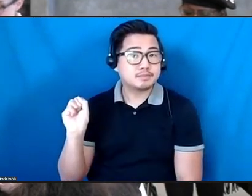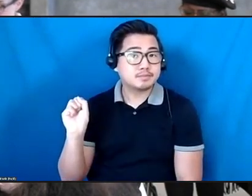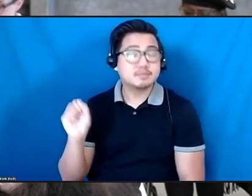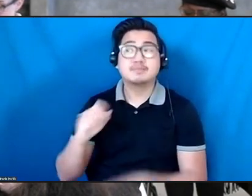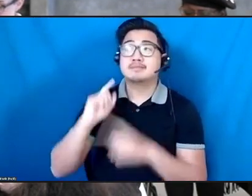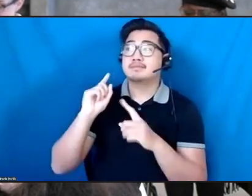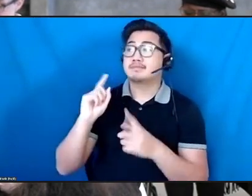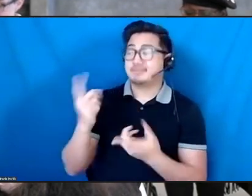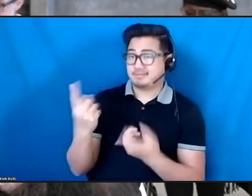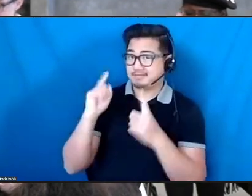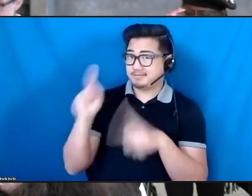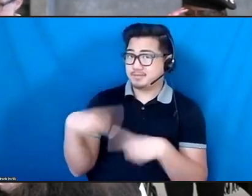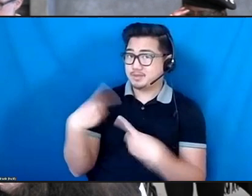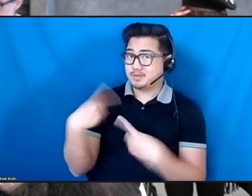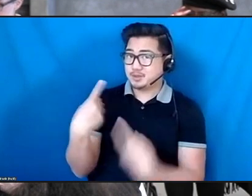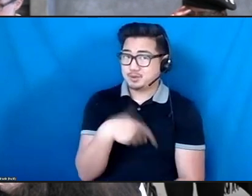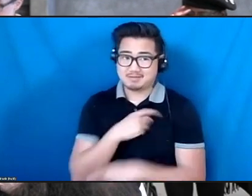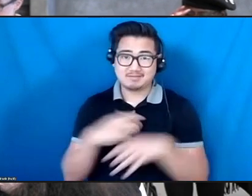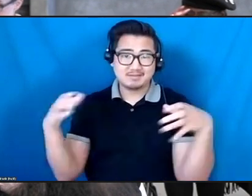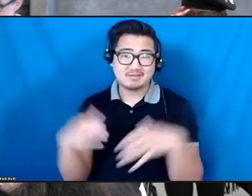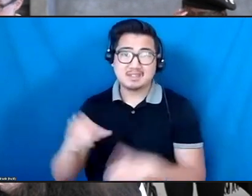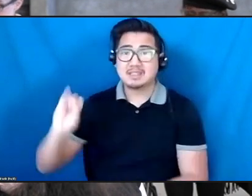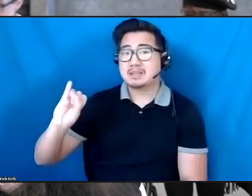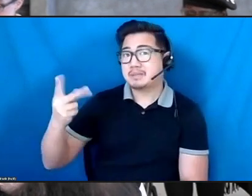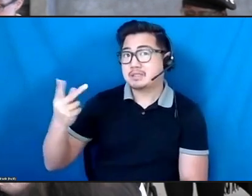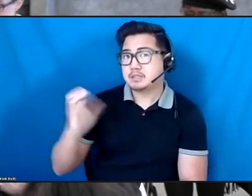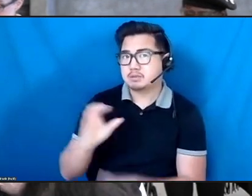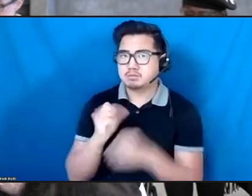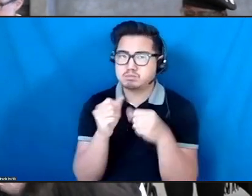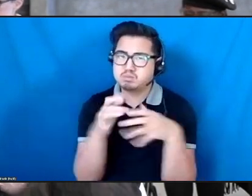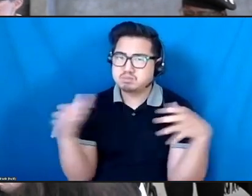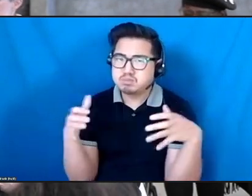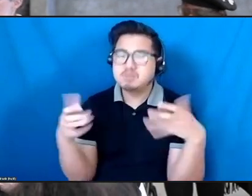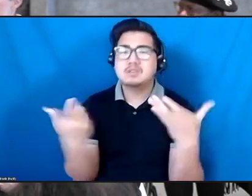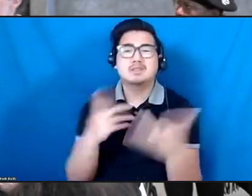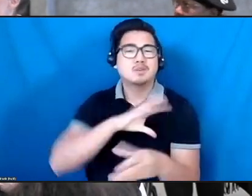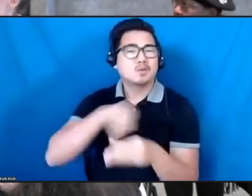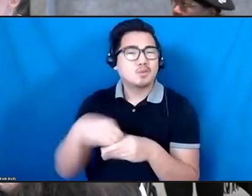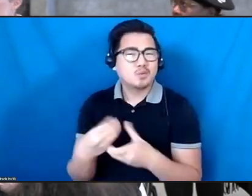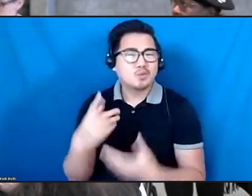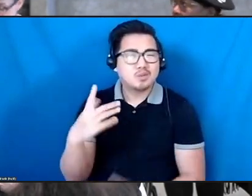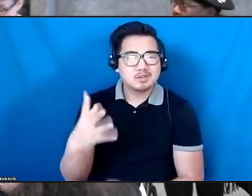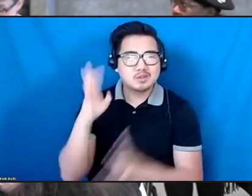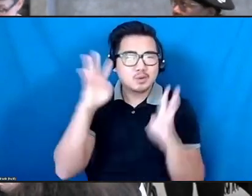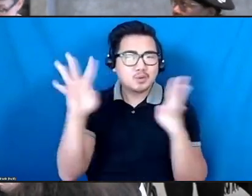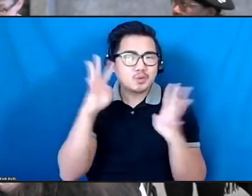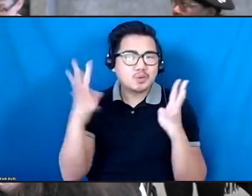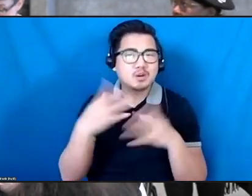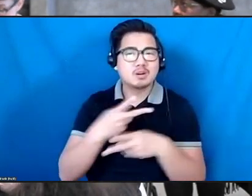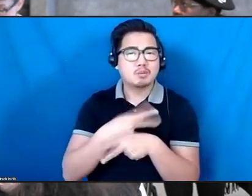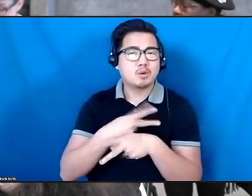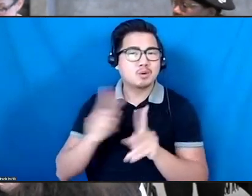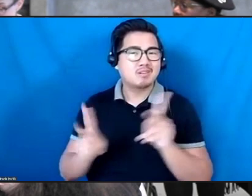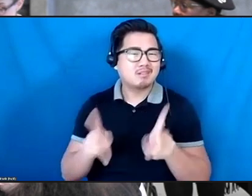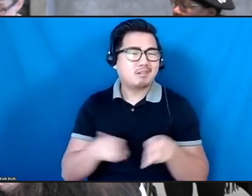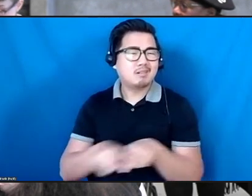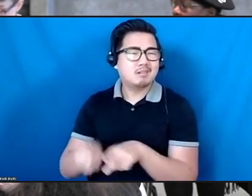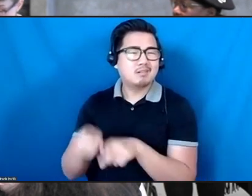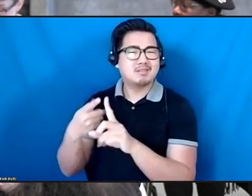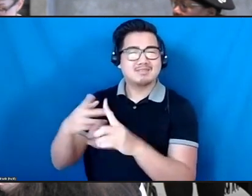together, IPC has grown smartly to include creative producers and has self-defined itself as an emergent,